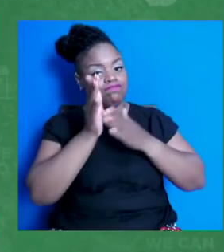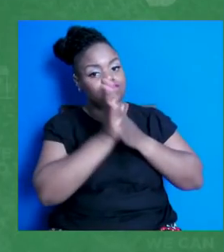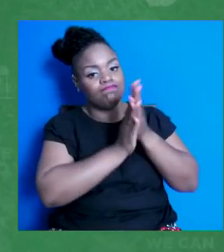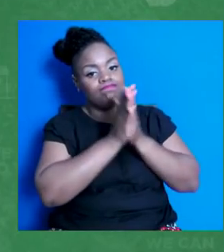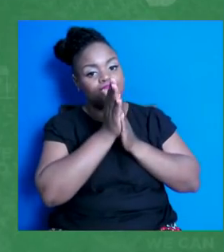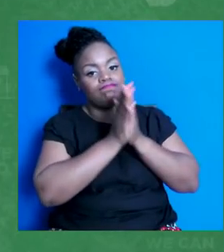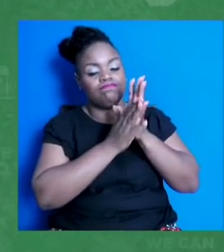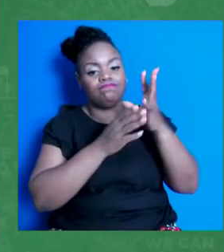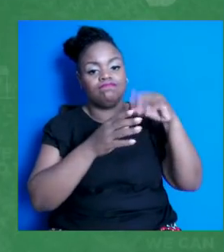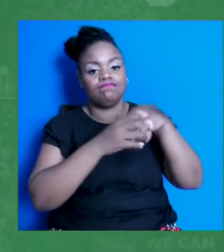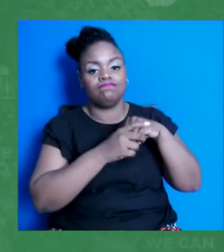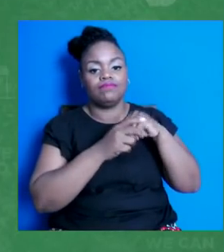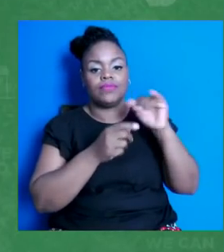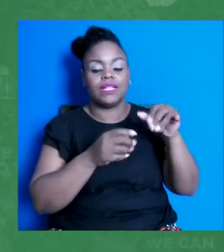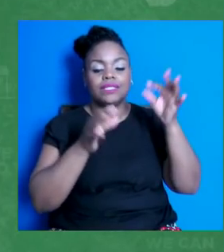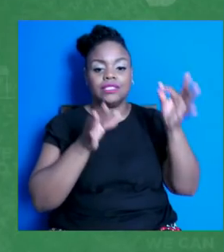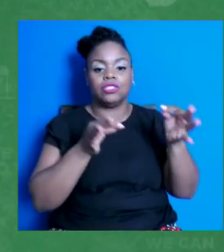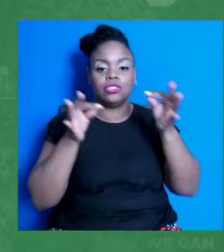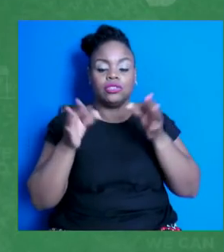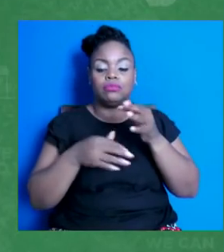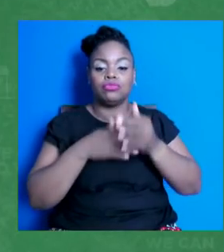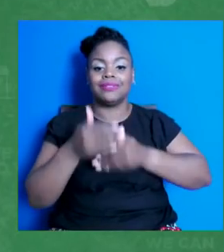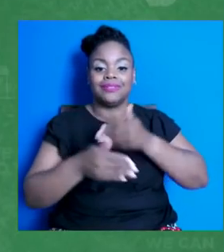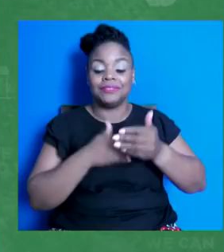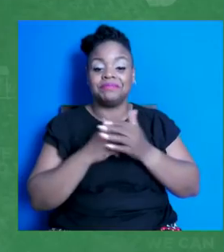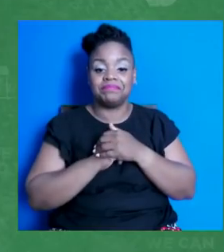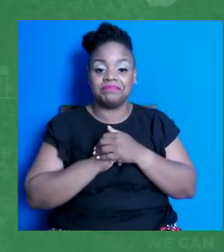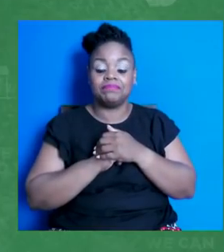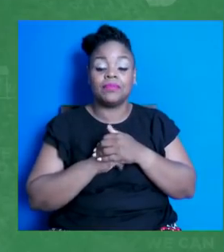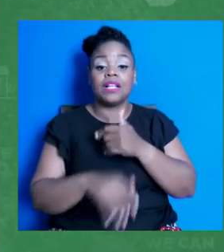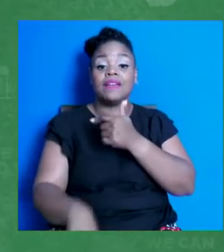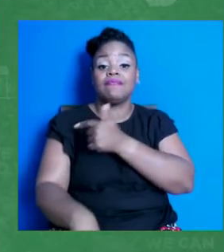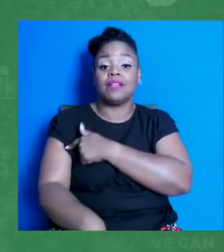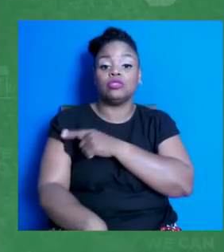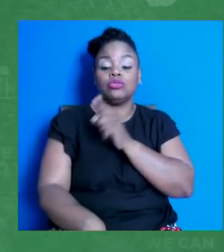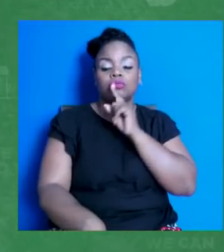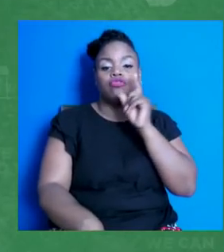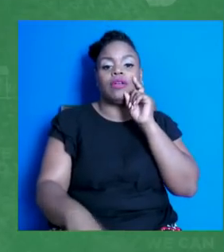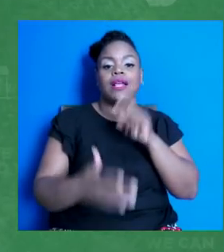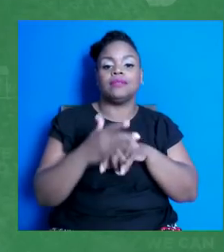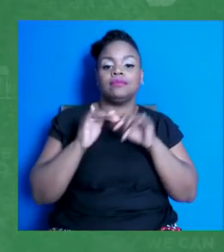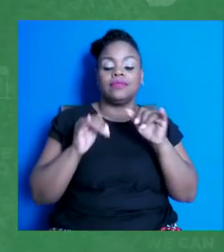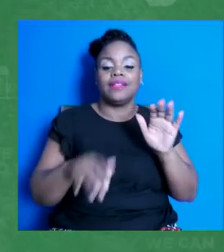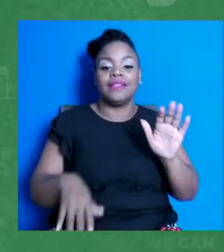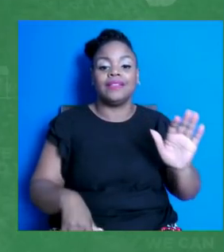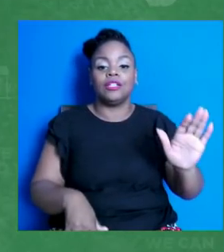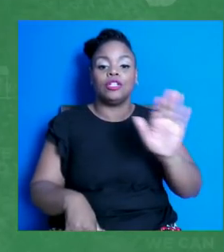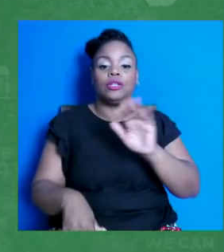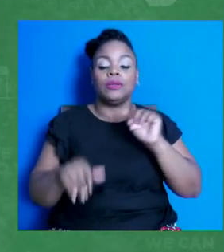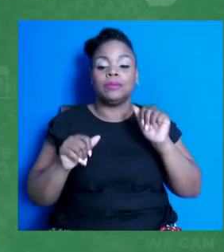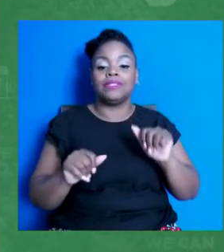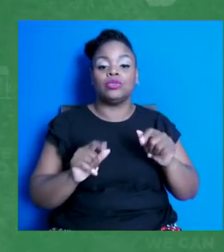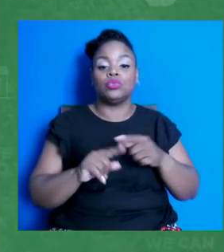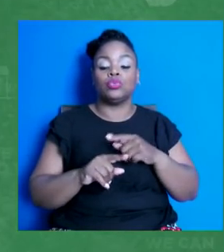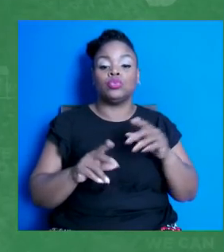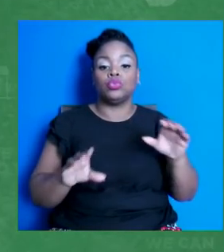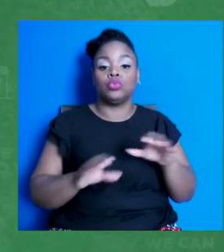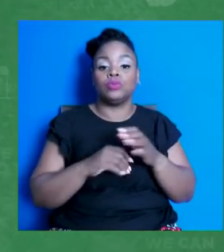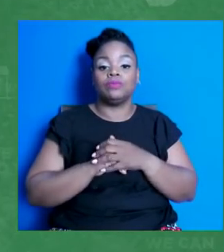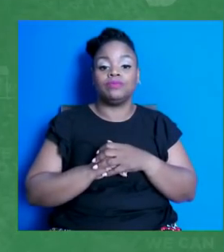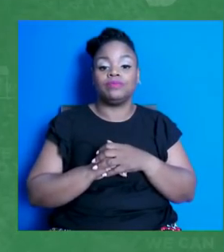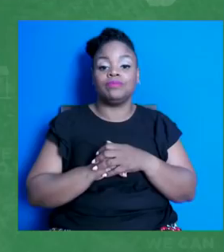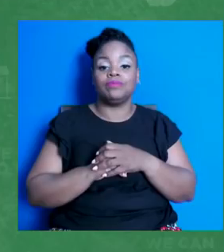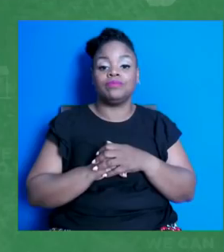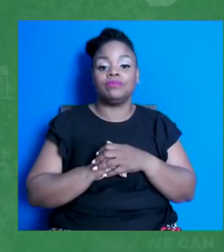vaccine is really based in a recognition of their desire to do so, acting as a much-needed public health campaign to educate